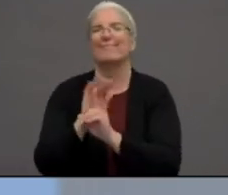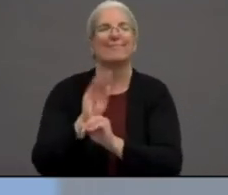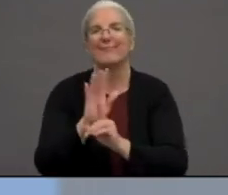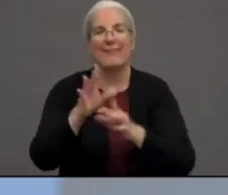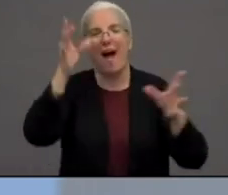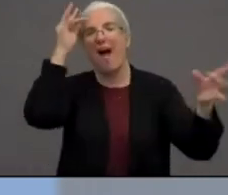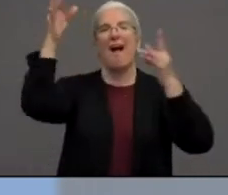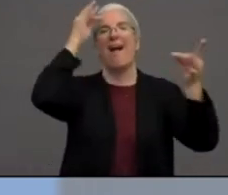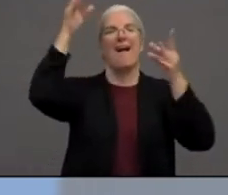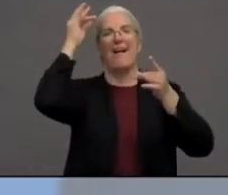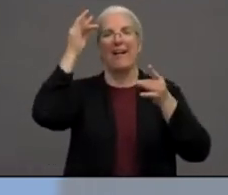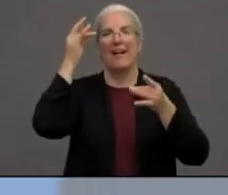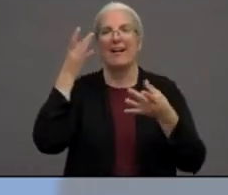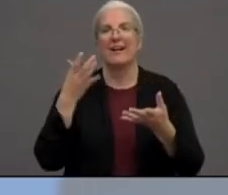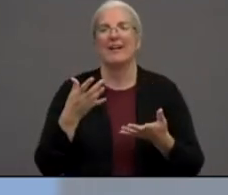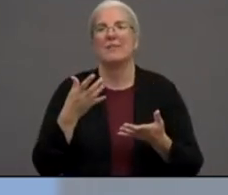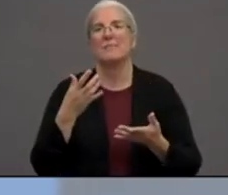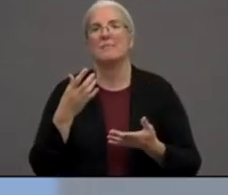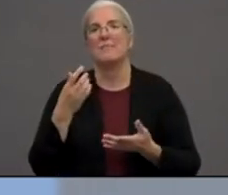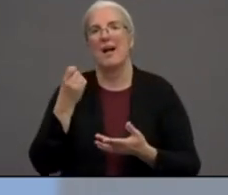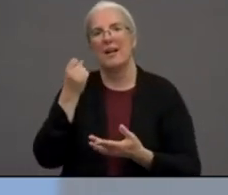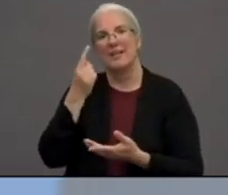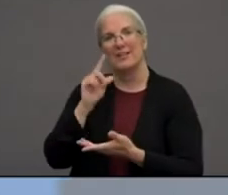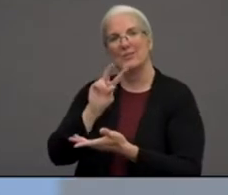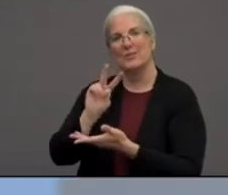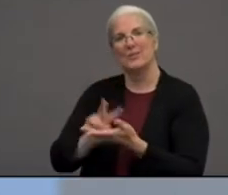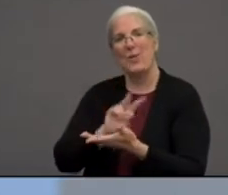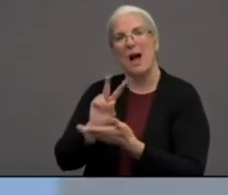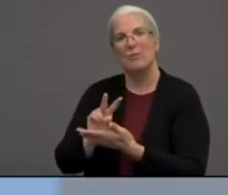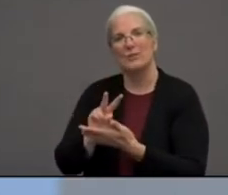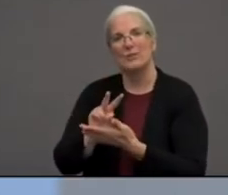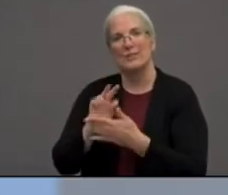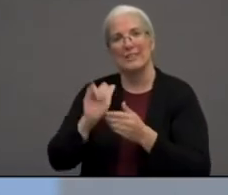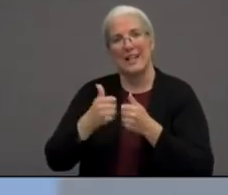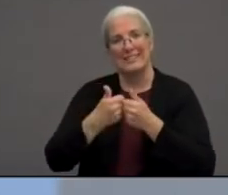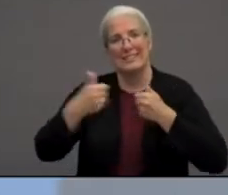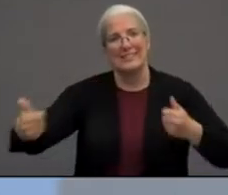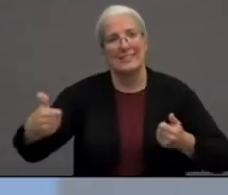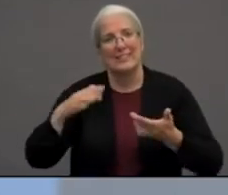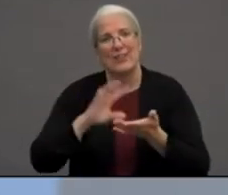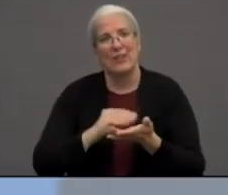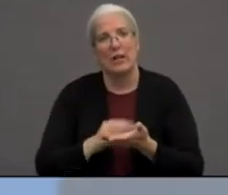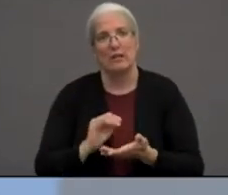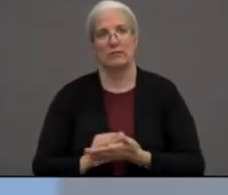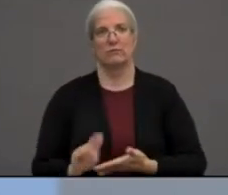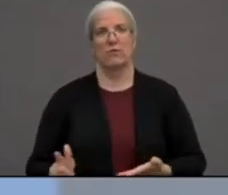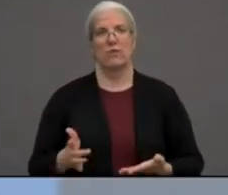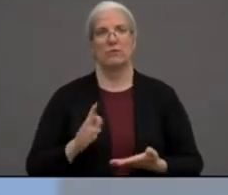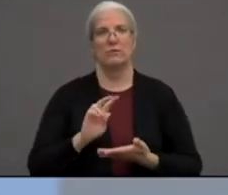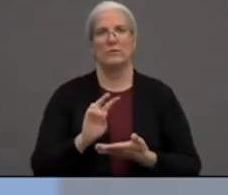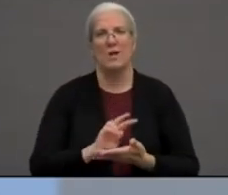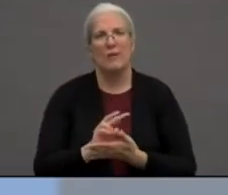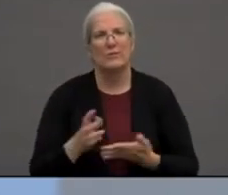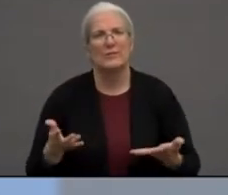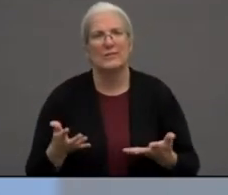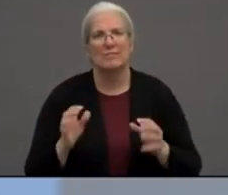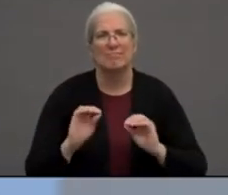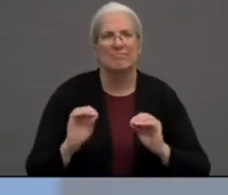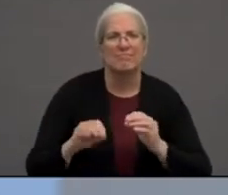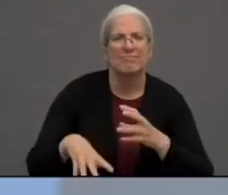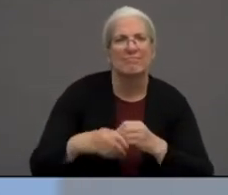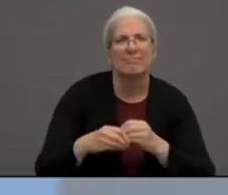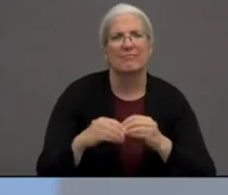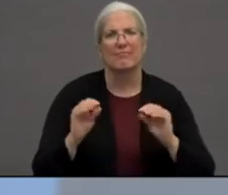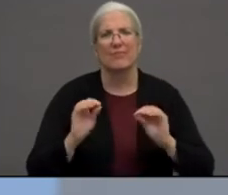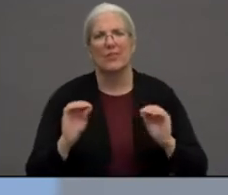once that two-hour is done, you know, they don't have any follow-ups. They don't have extracurricular activities that they